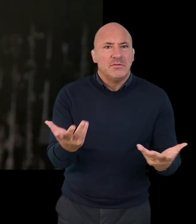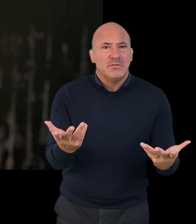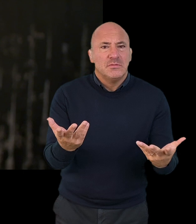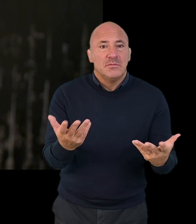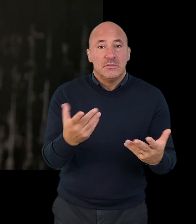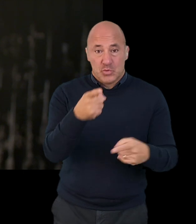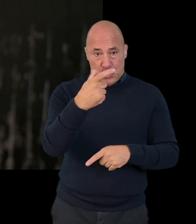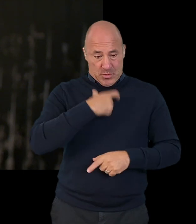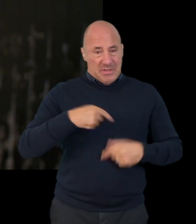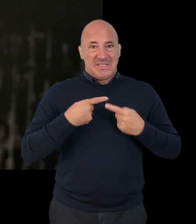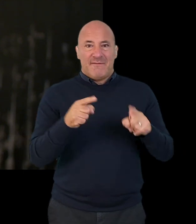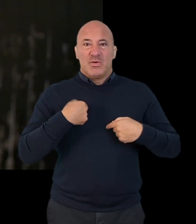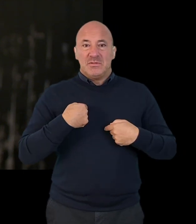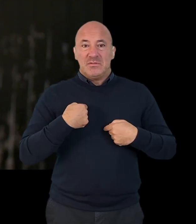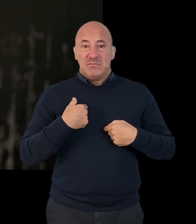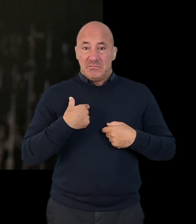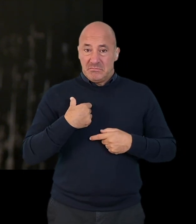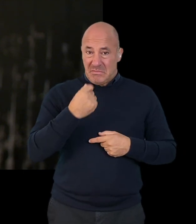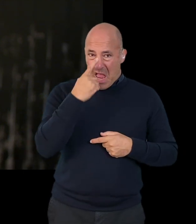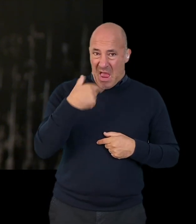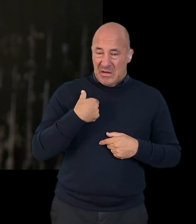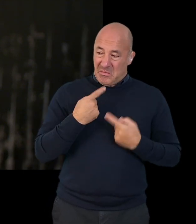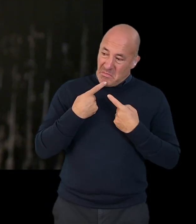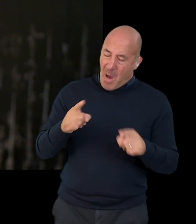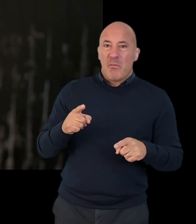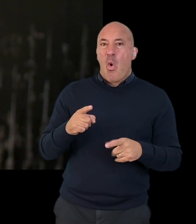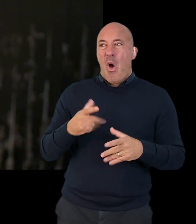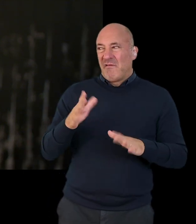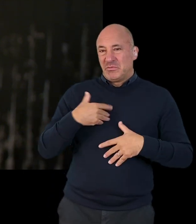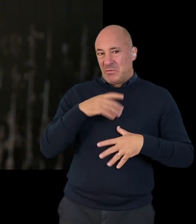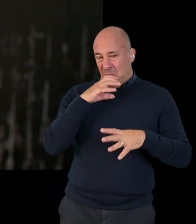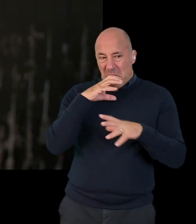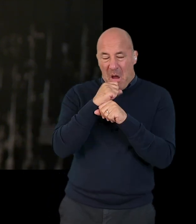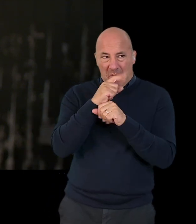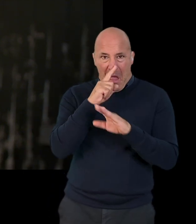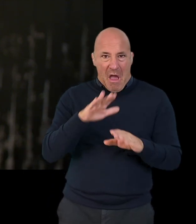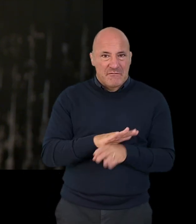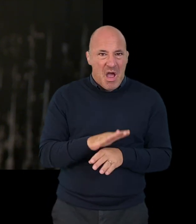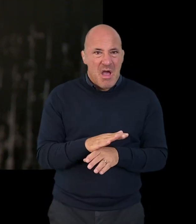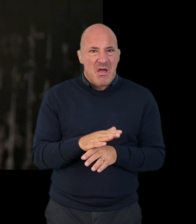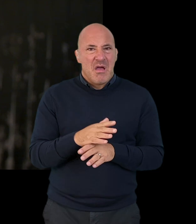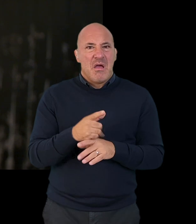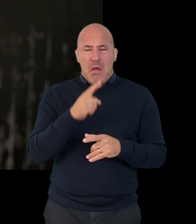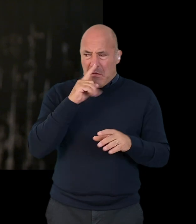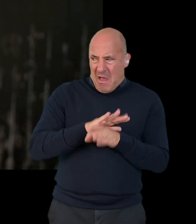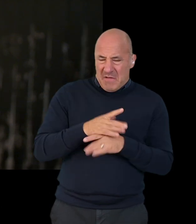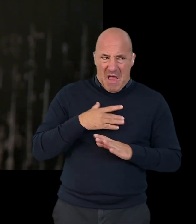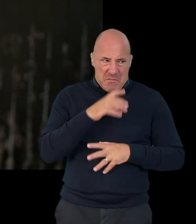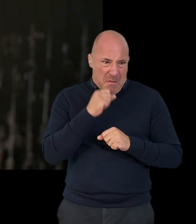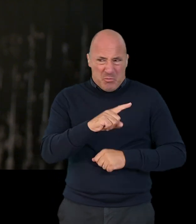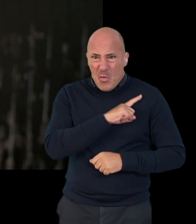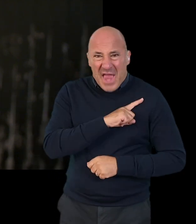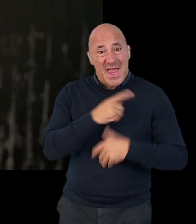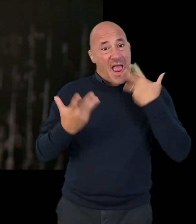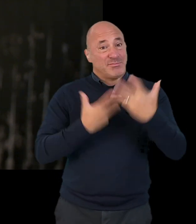in the UK? Are you different now? Would you be able or willing to hide your sexual orientation back in your country?